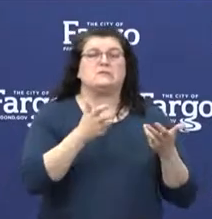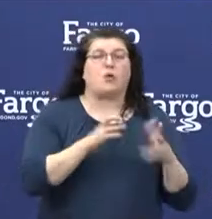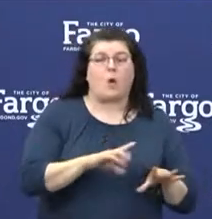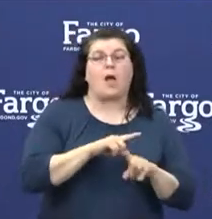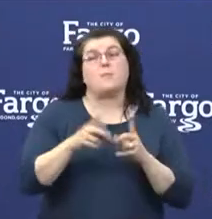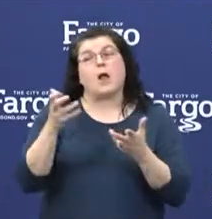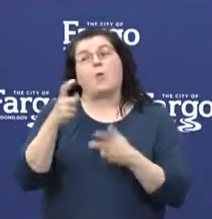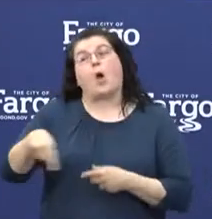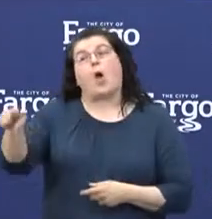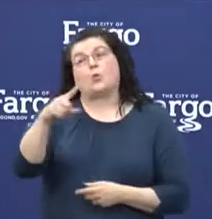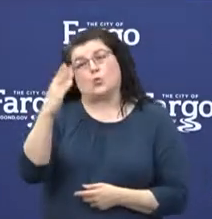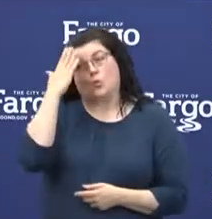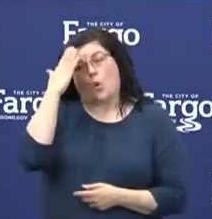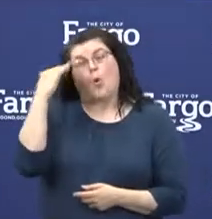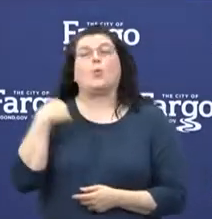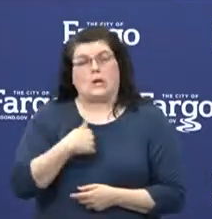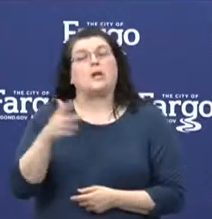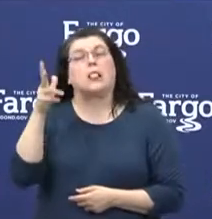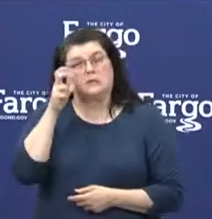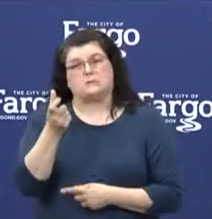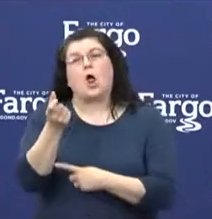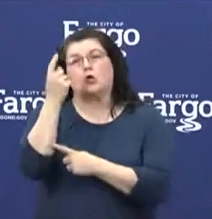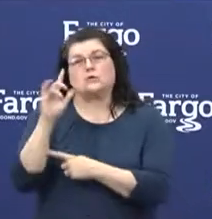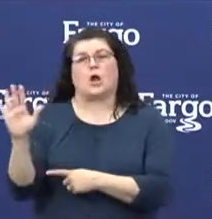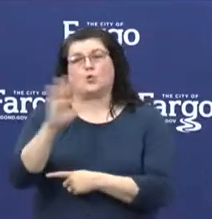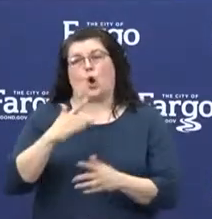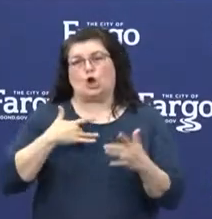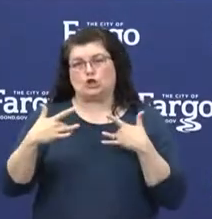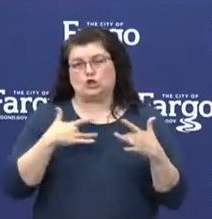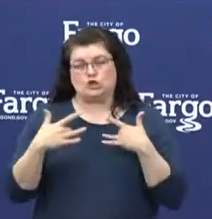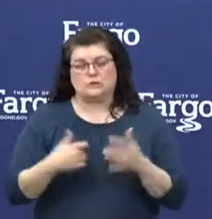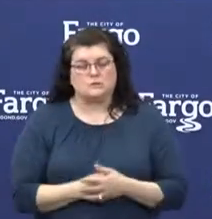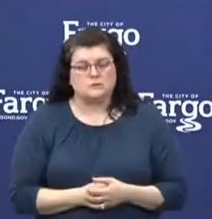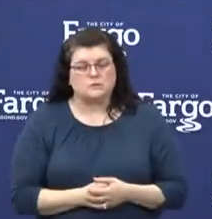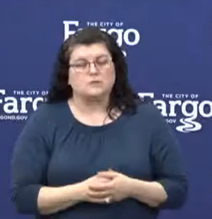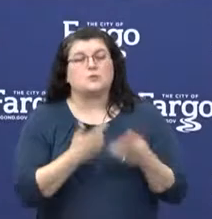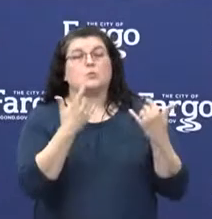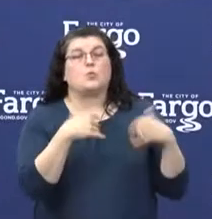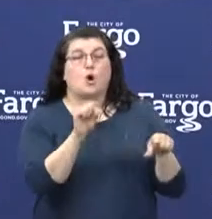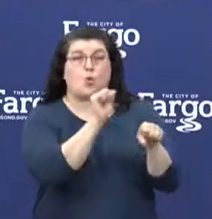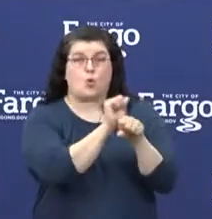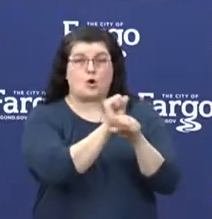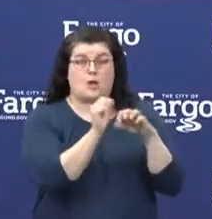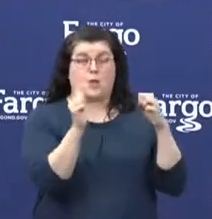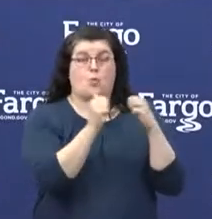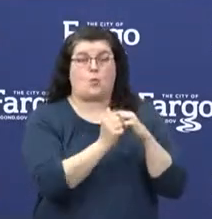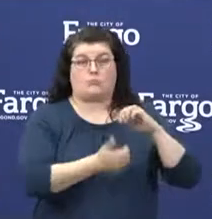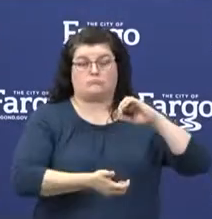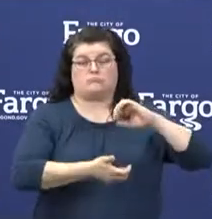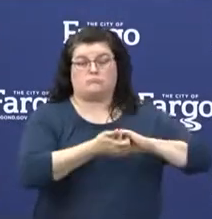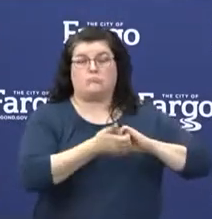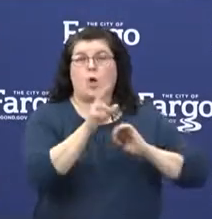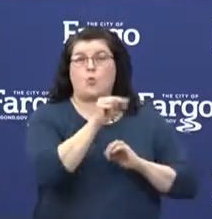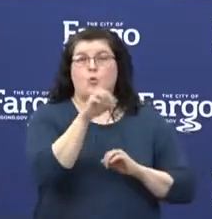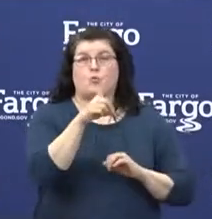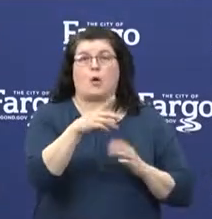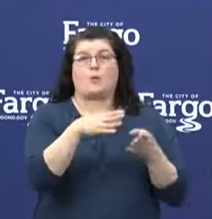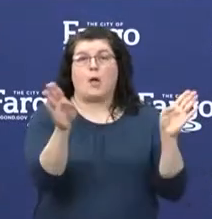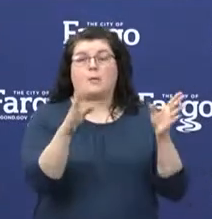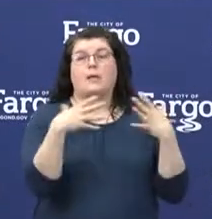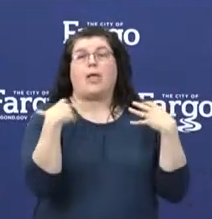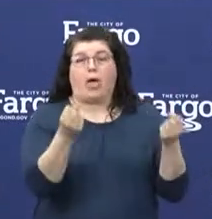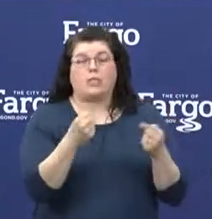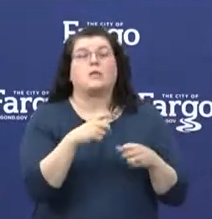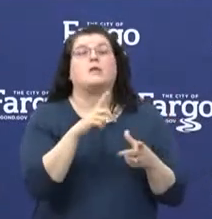our concerns. Their concerns are heard. We are working closely with North Dakota Department of Health and the Governor's Office to conduct more testing in our